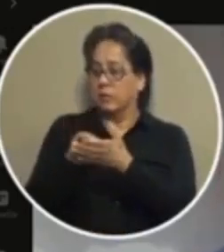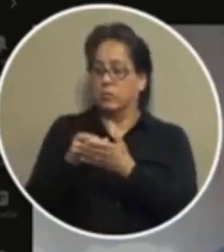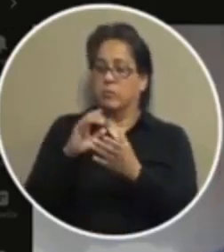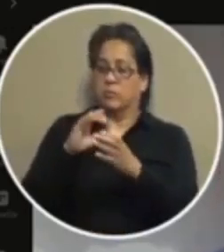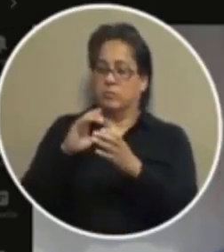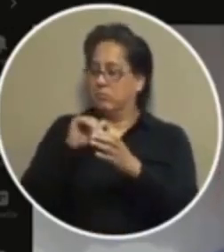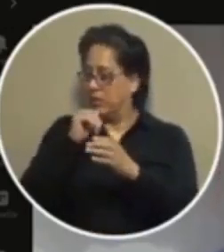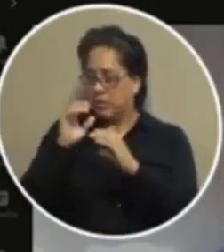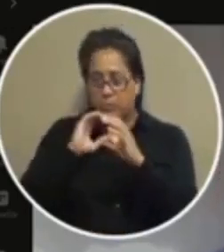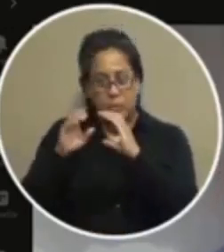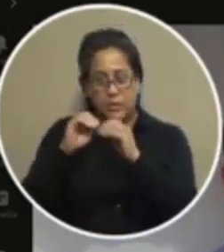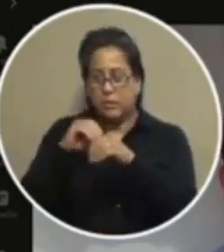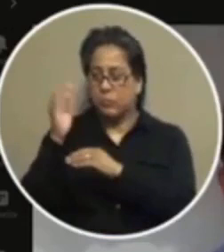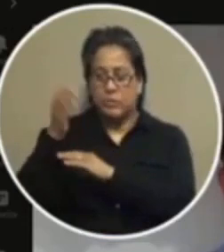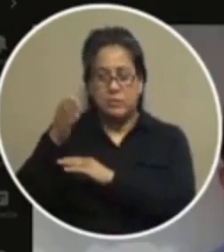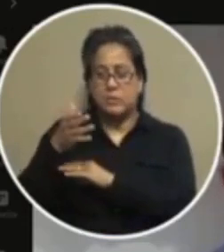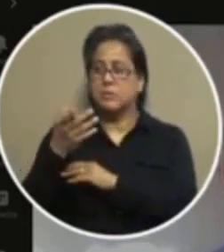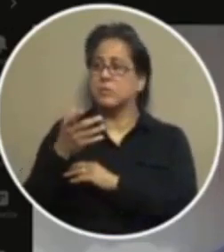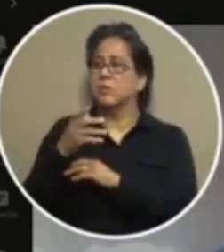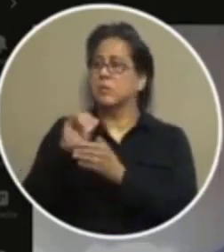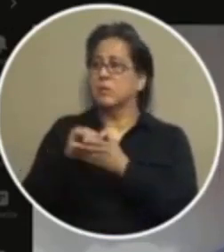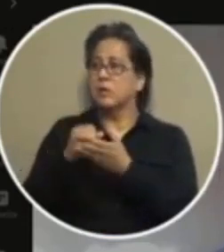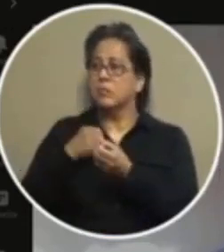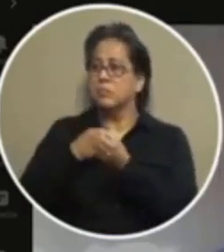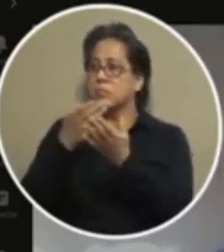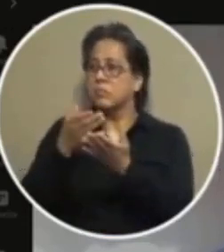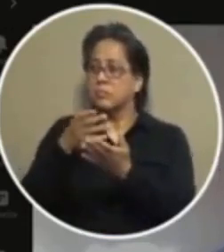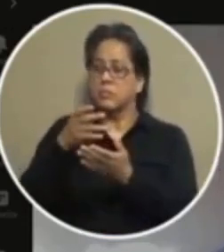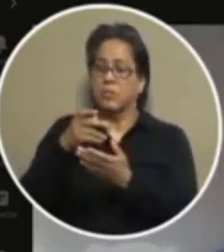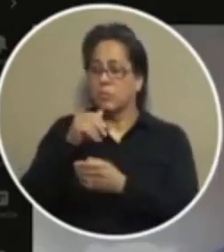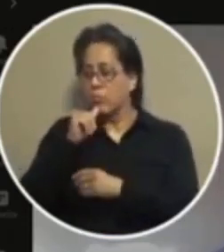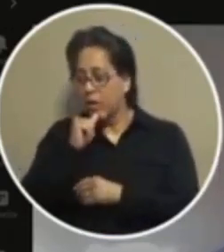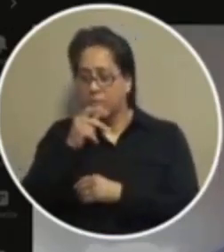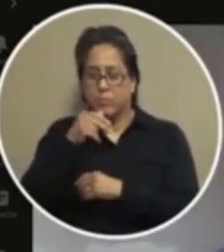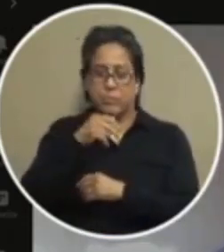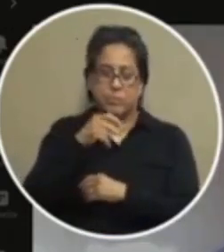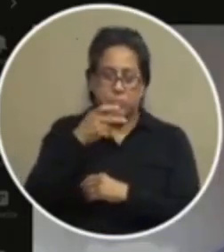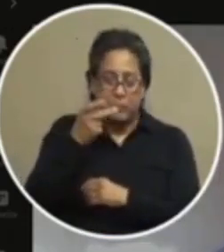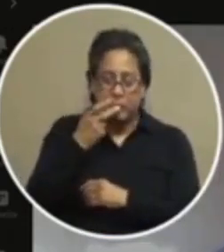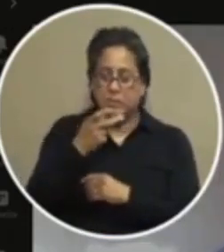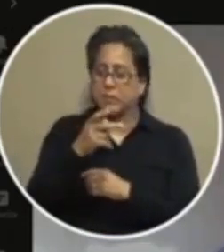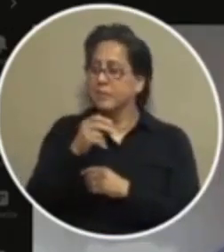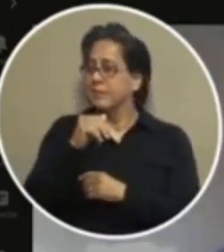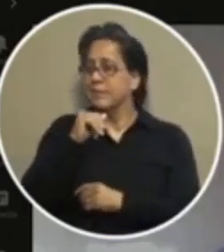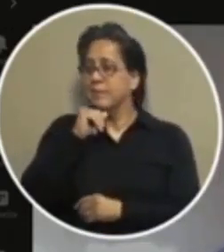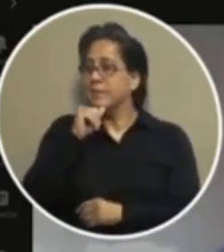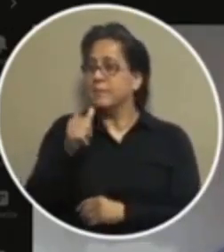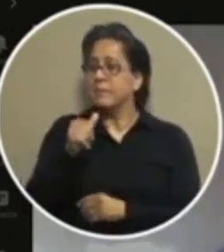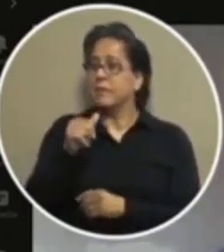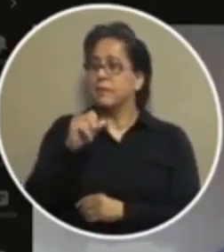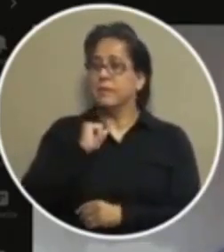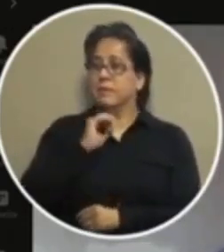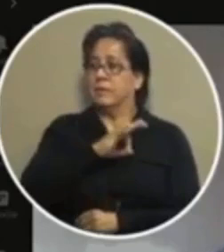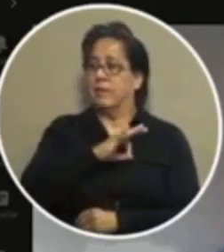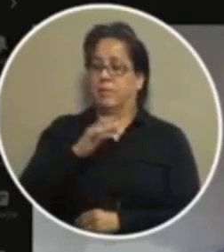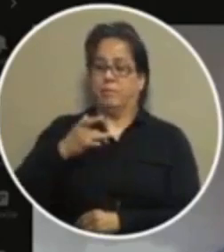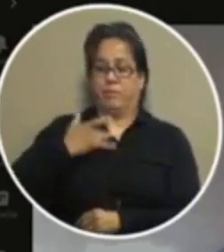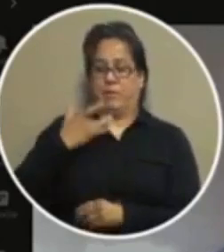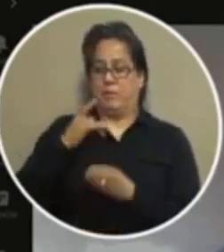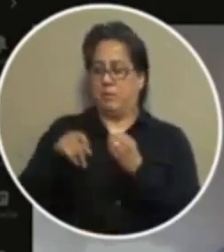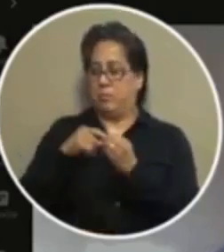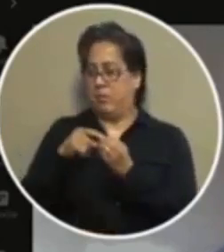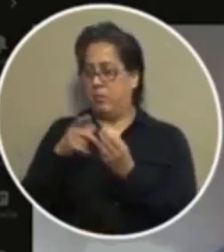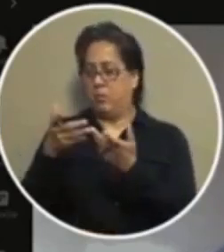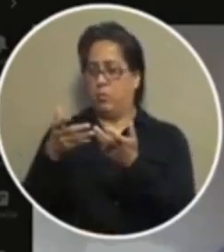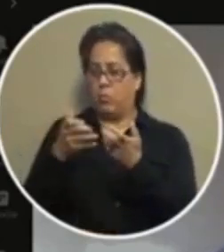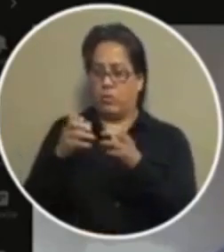in this presentation that's been communicated privately and publicly before and it's not a question of staff's feelings about whether or